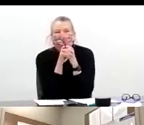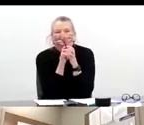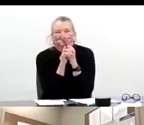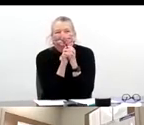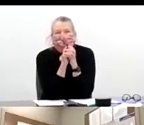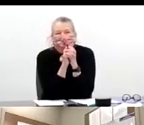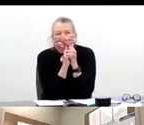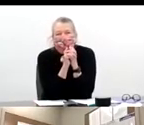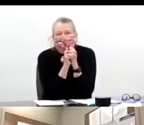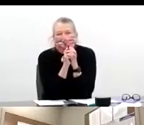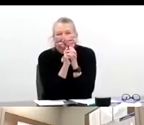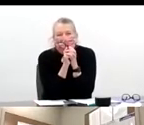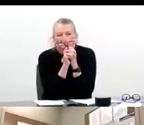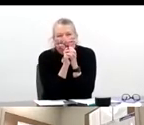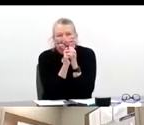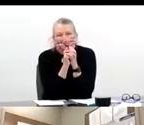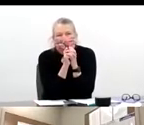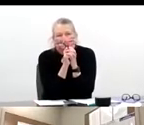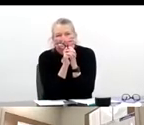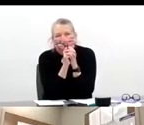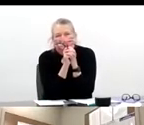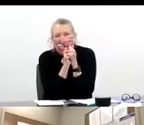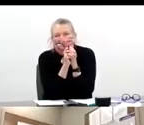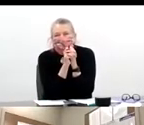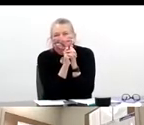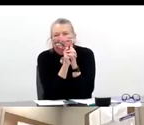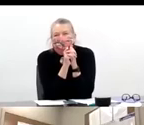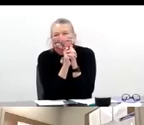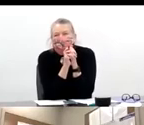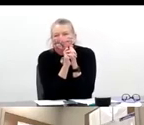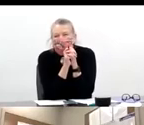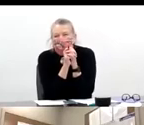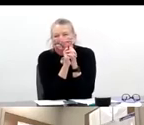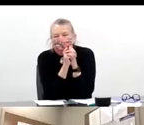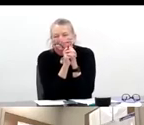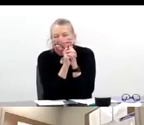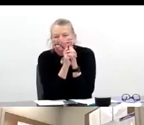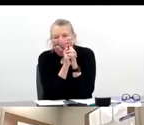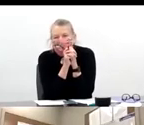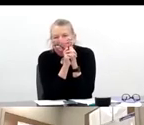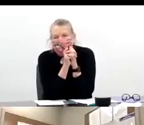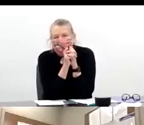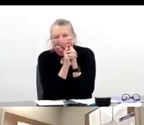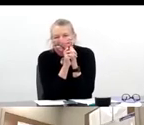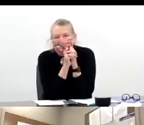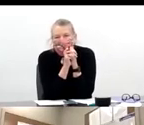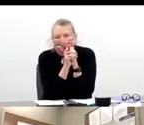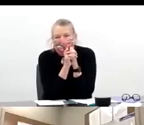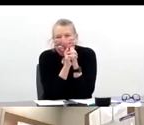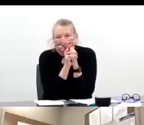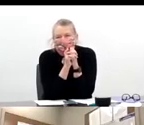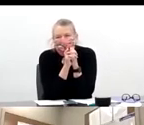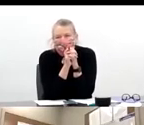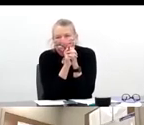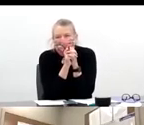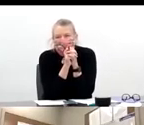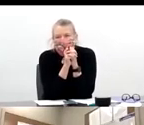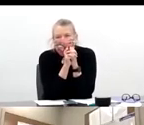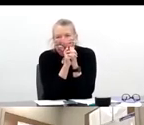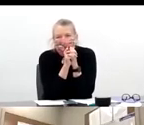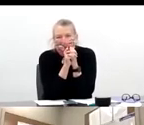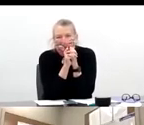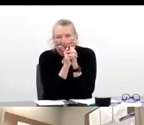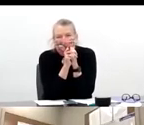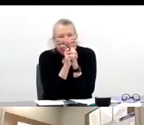630 in the morning. Clay would push two or three articles to the team. And that goes on all day. And then in the